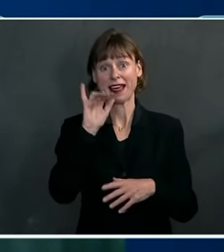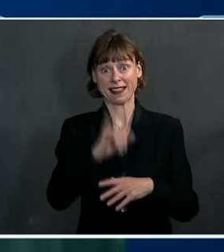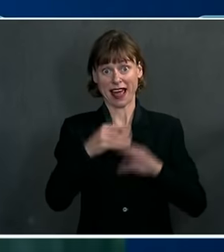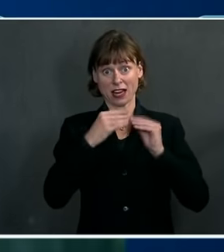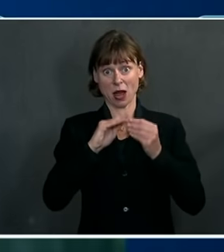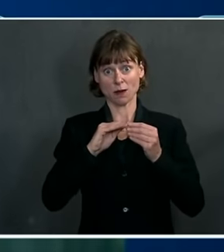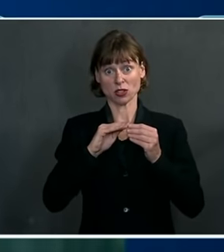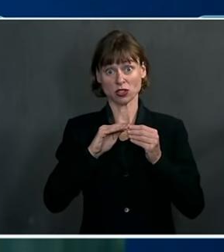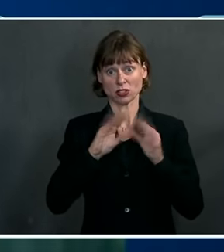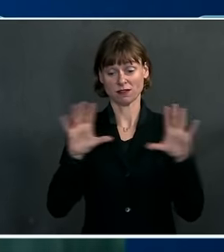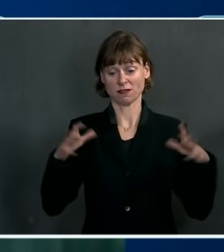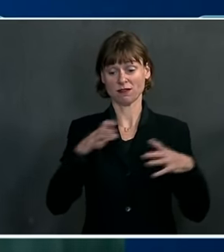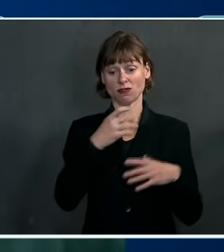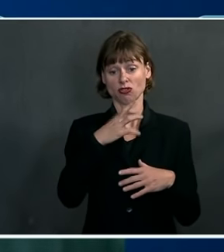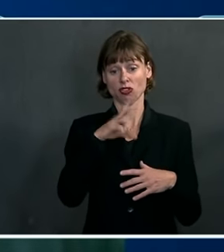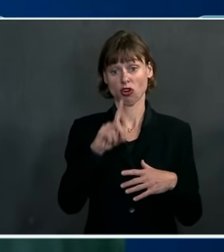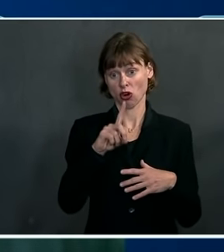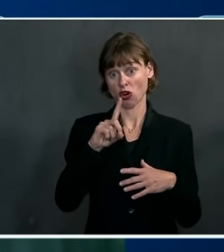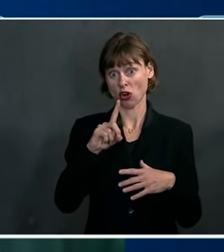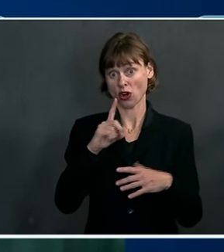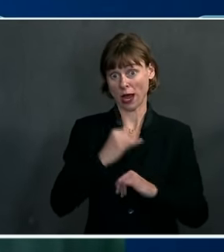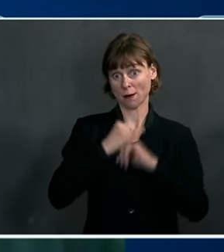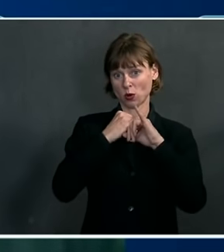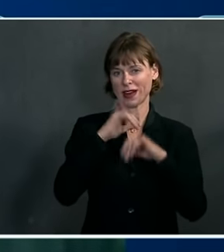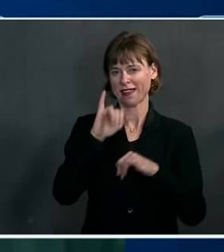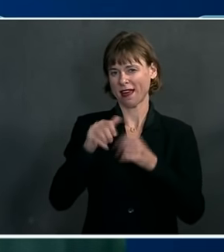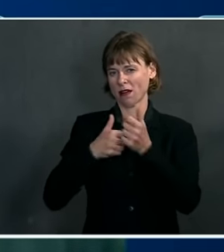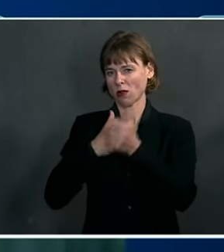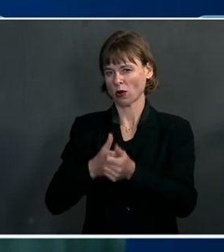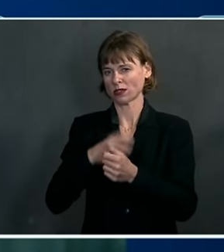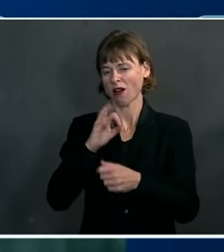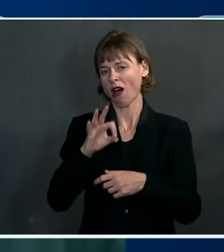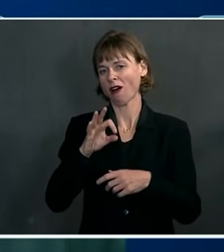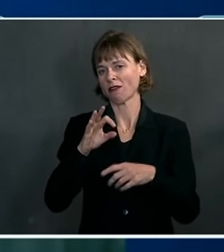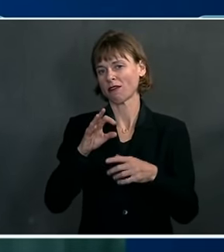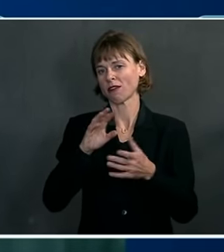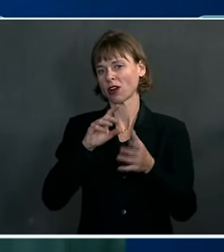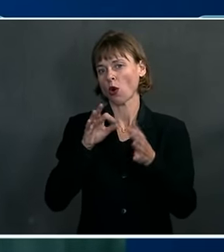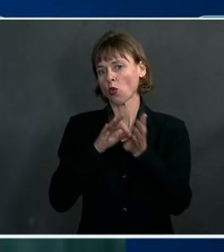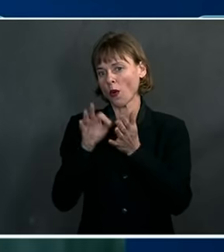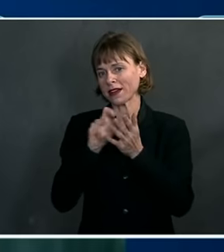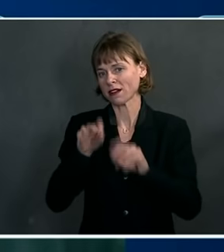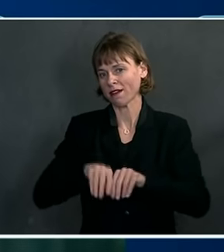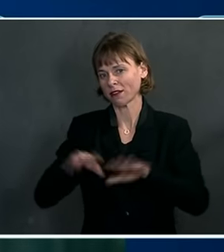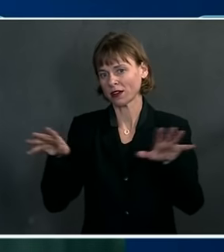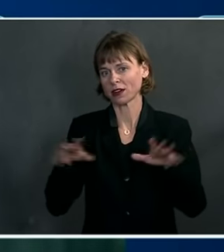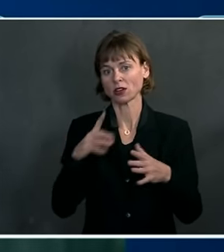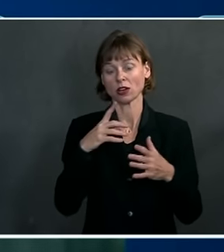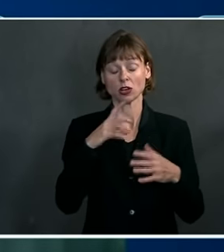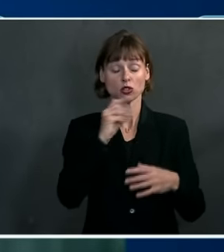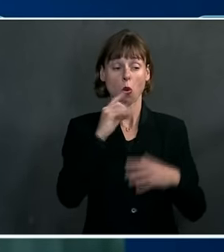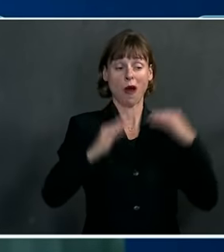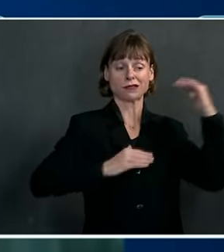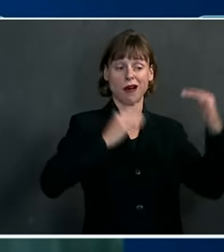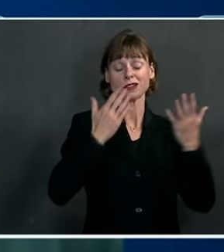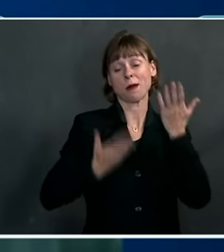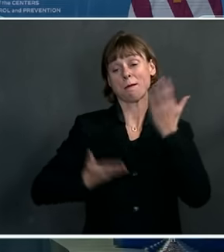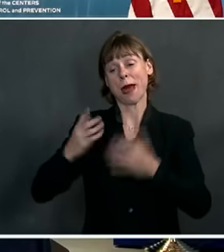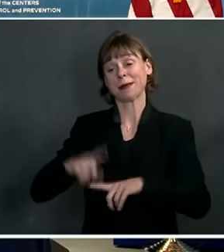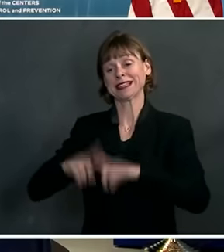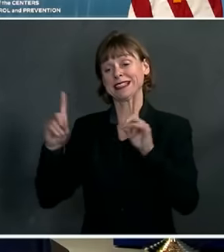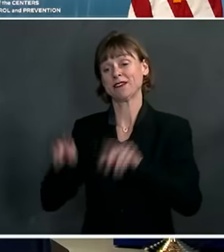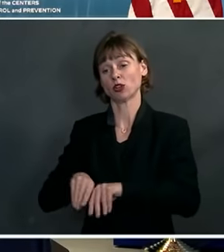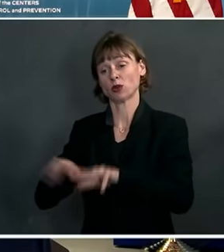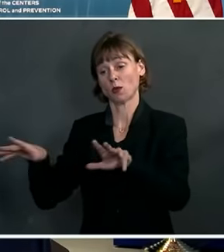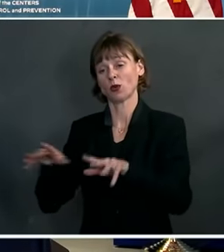on rates of transmissibility. And so what pertains to herd immunity among adults may be different among children. Thank